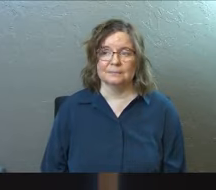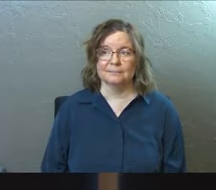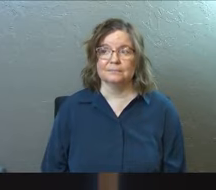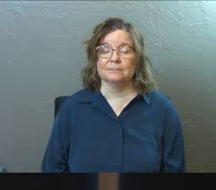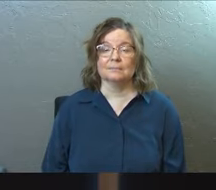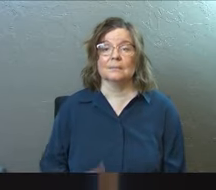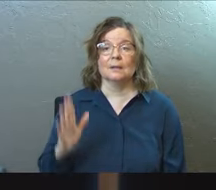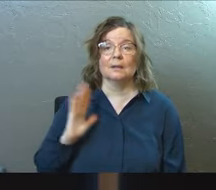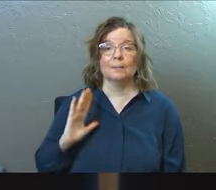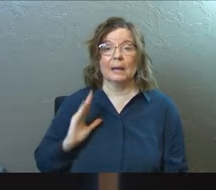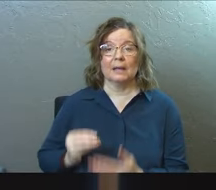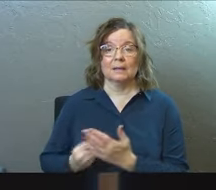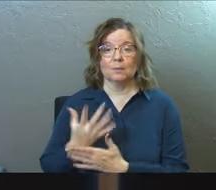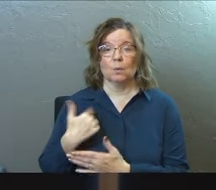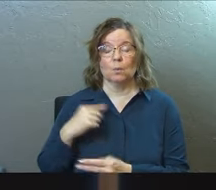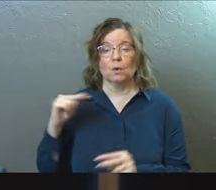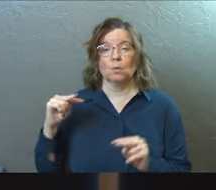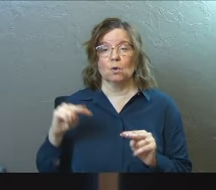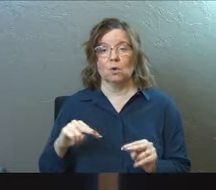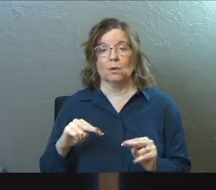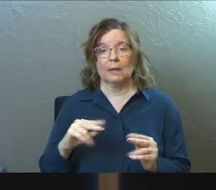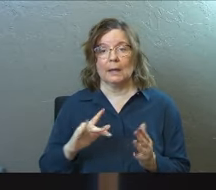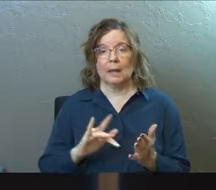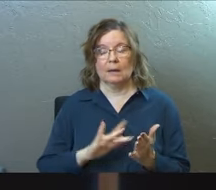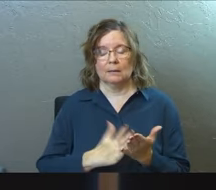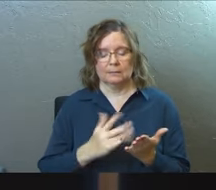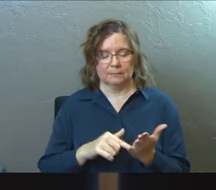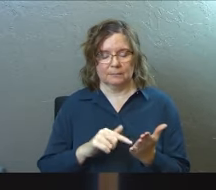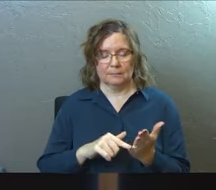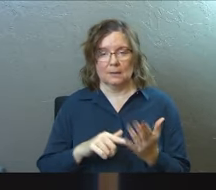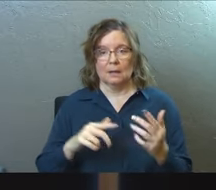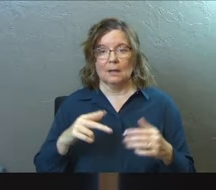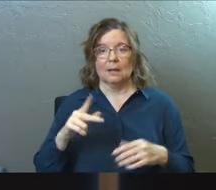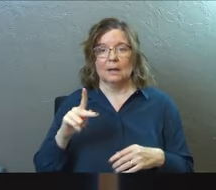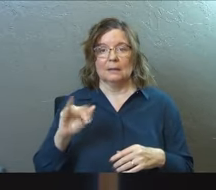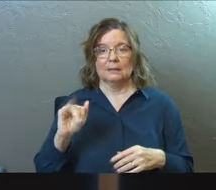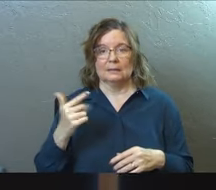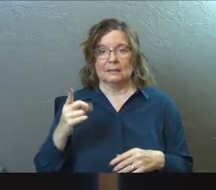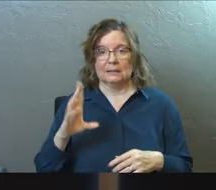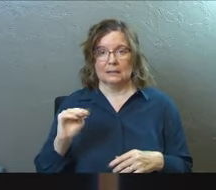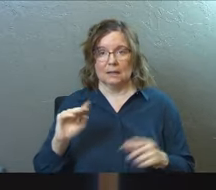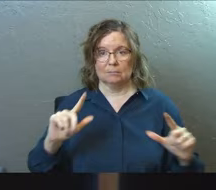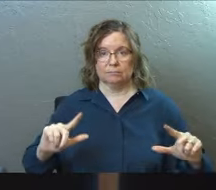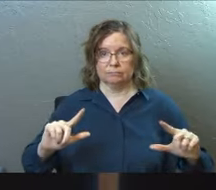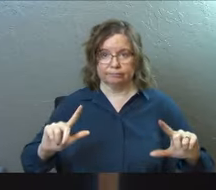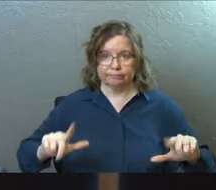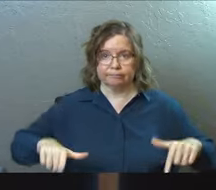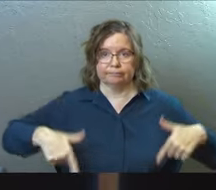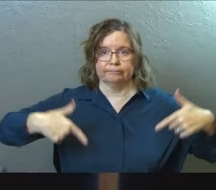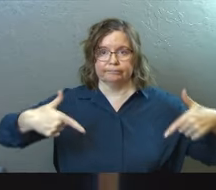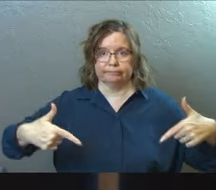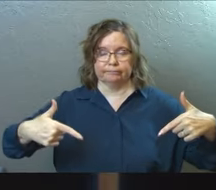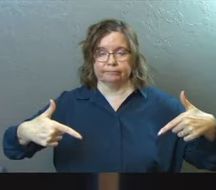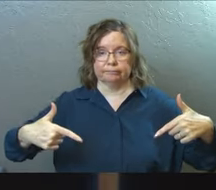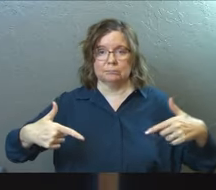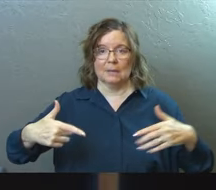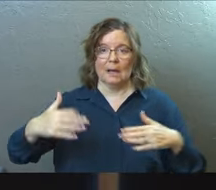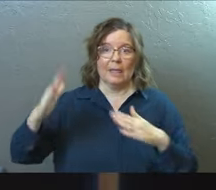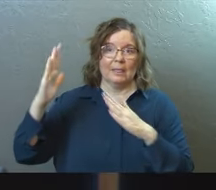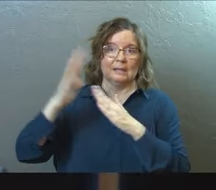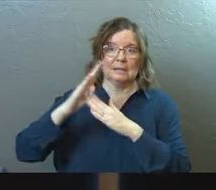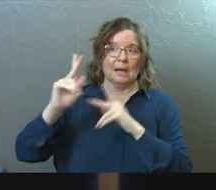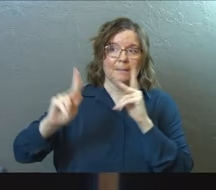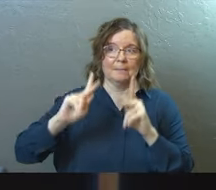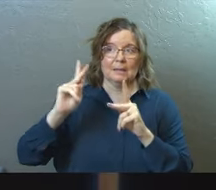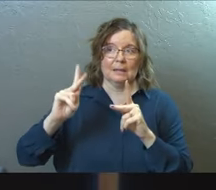Back in the spring, we looked at, um, upside down kingdom and the fact that the top dogs are the top